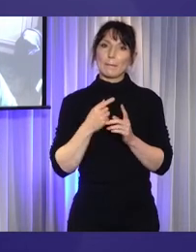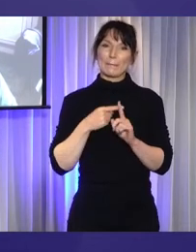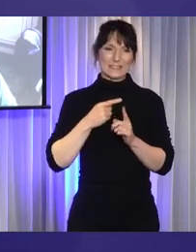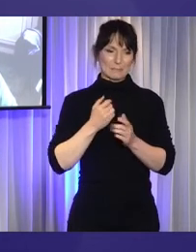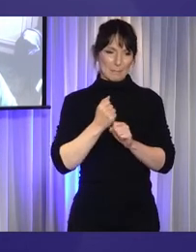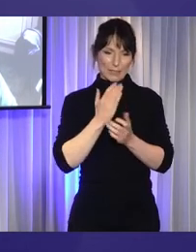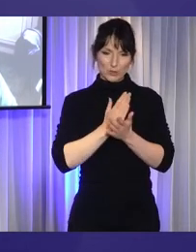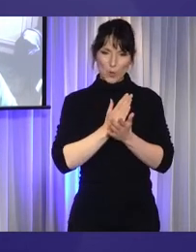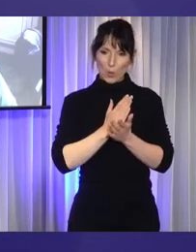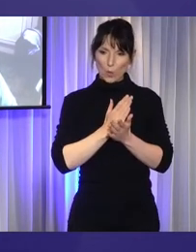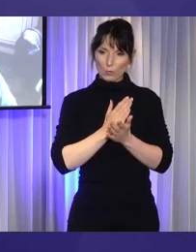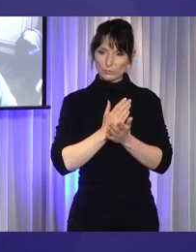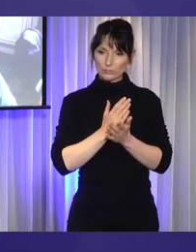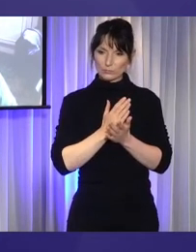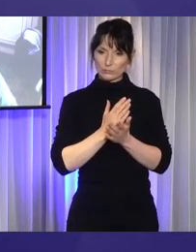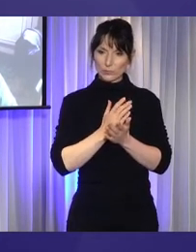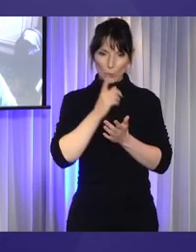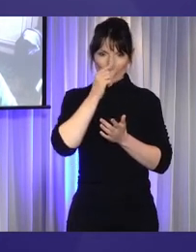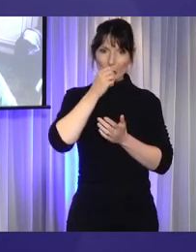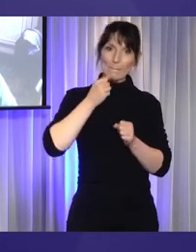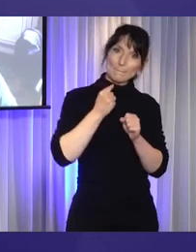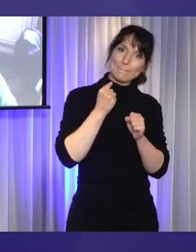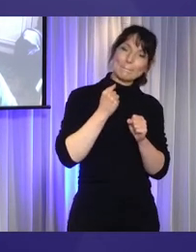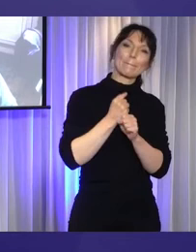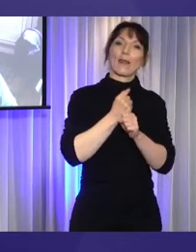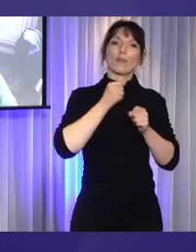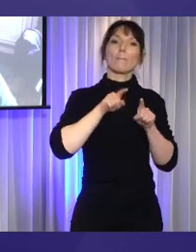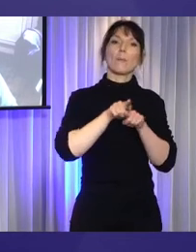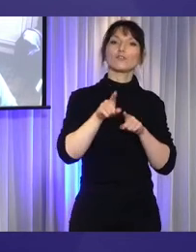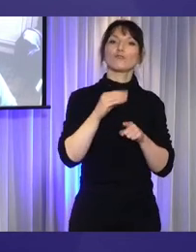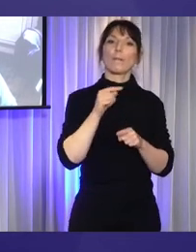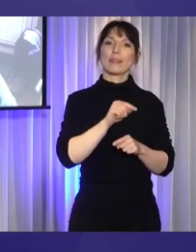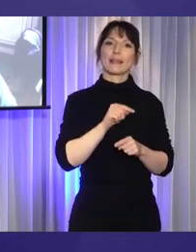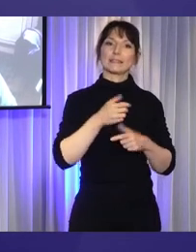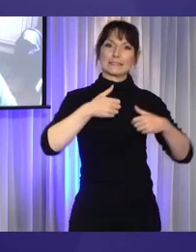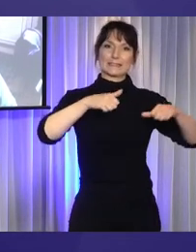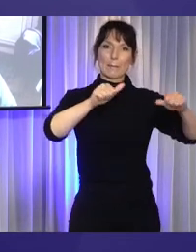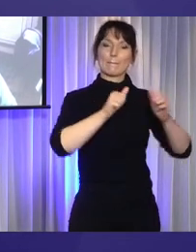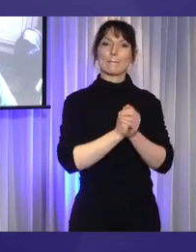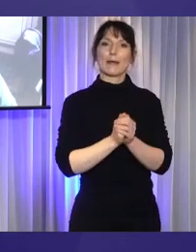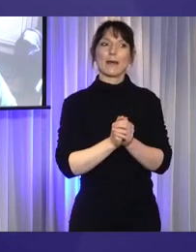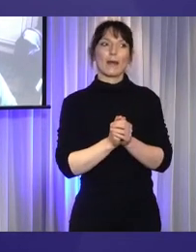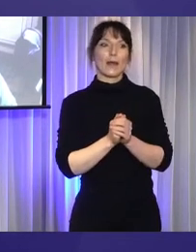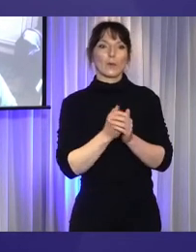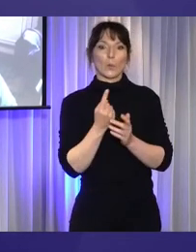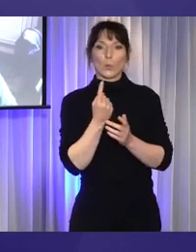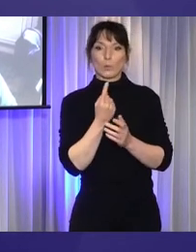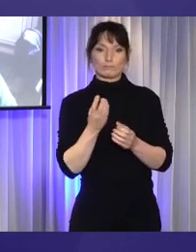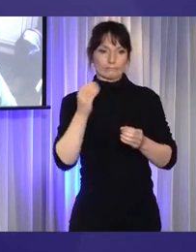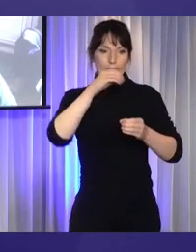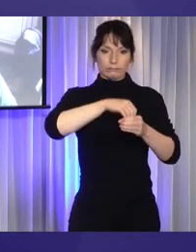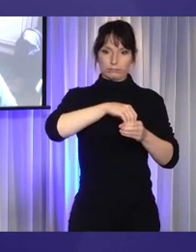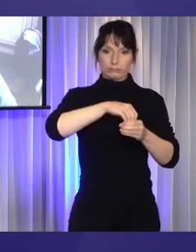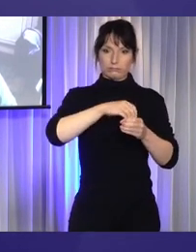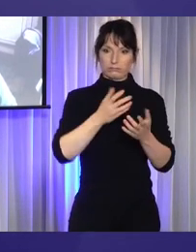taken of the scheme by businesses who become registered in order to charge a